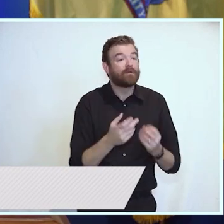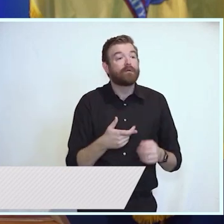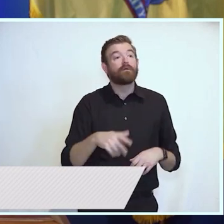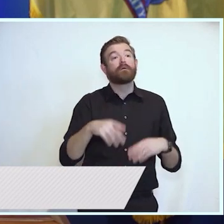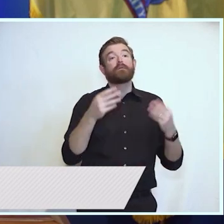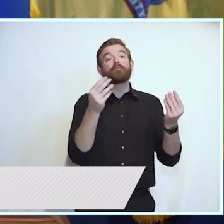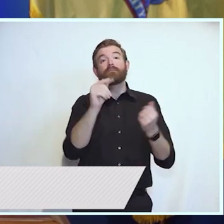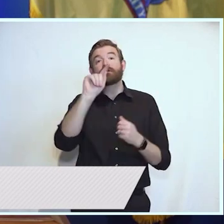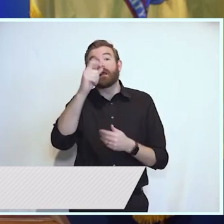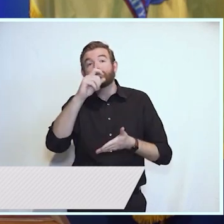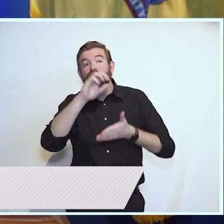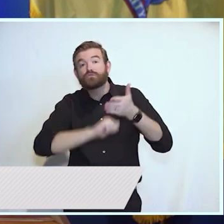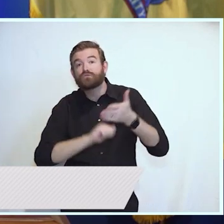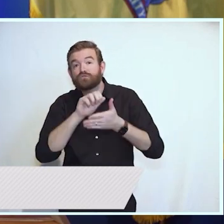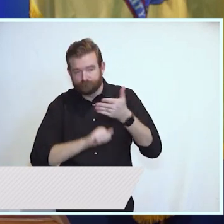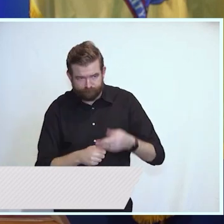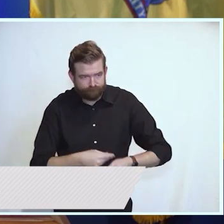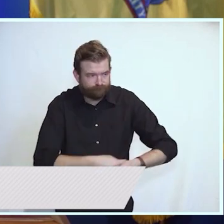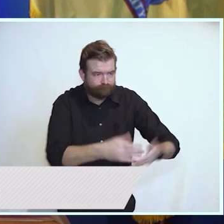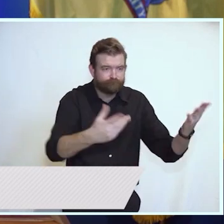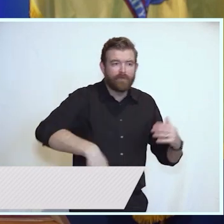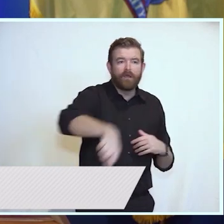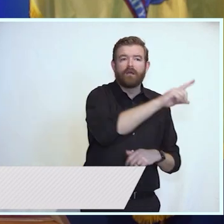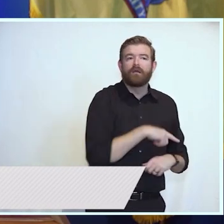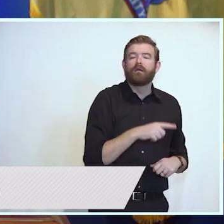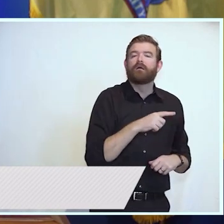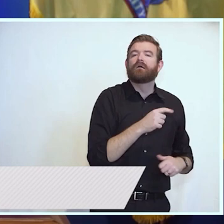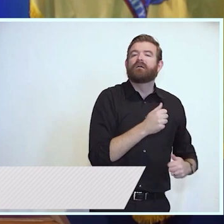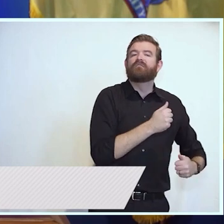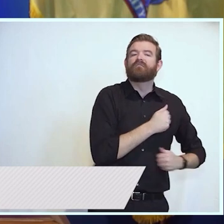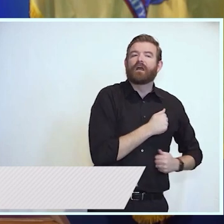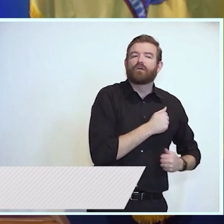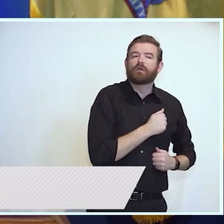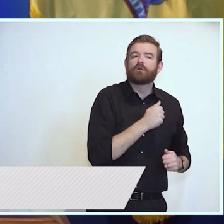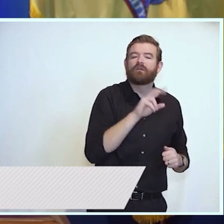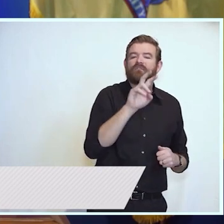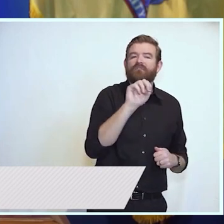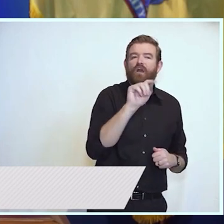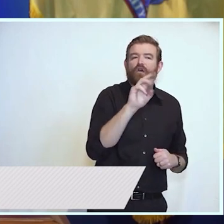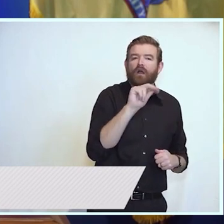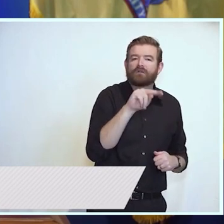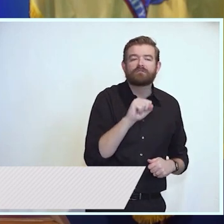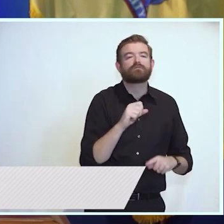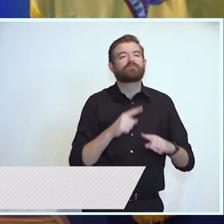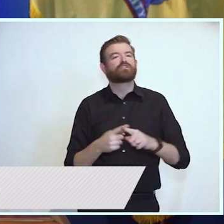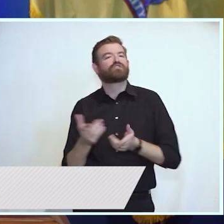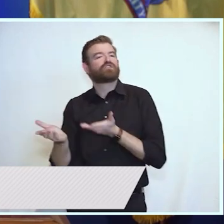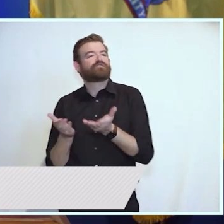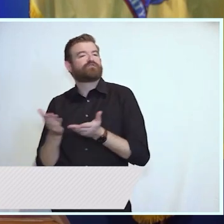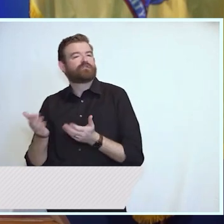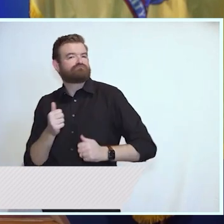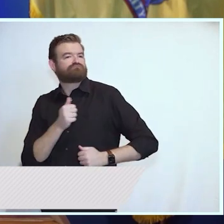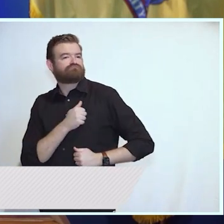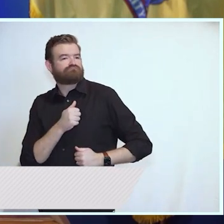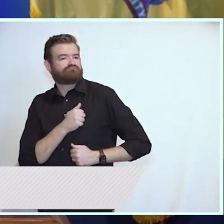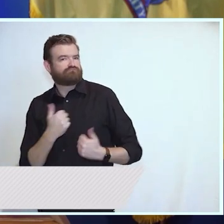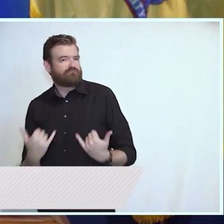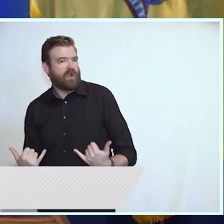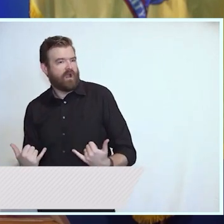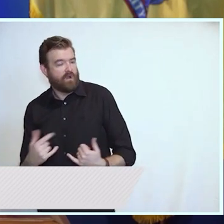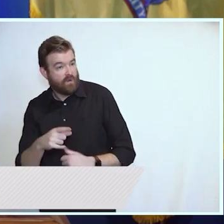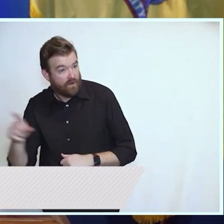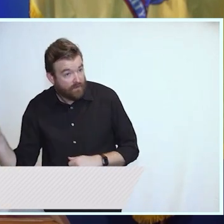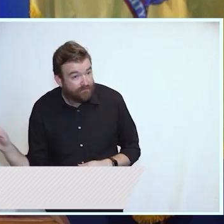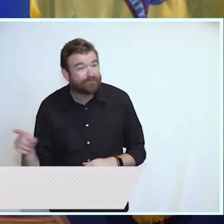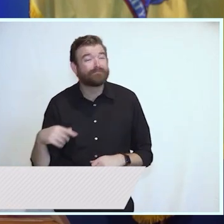also made in-state tuition payments and investments in college savings plans tax deductible. We put into law the state's first